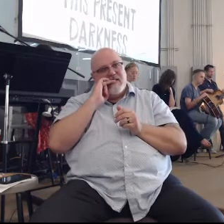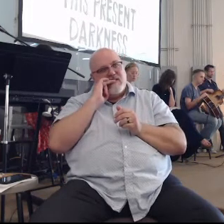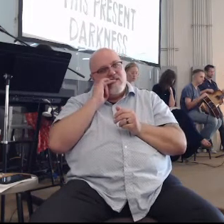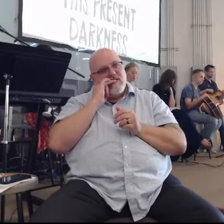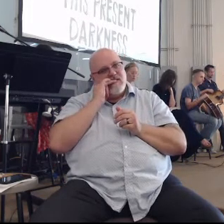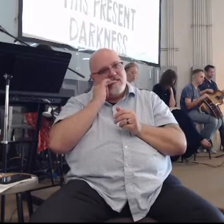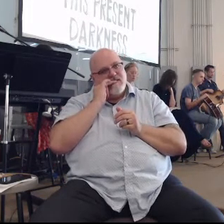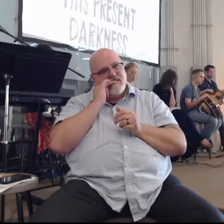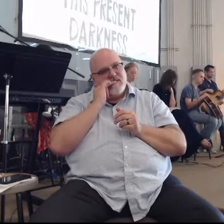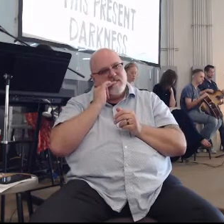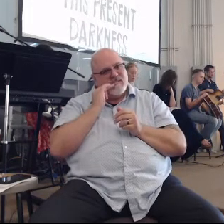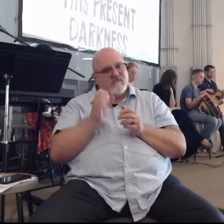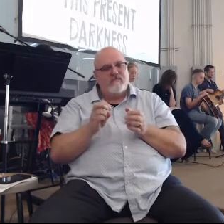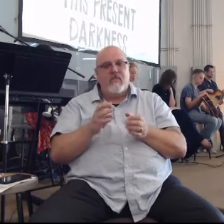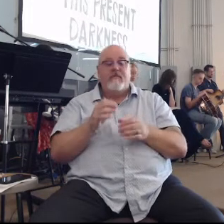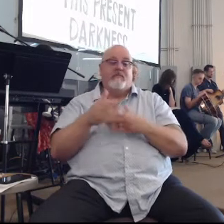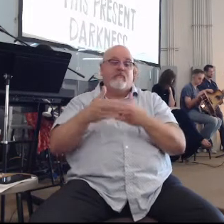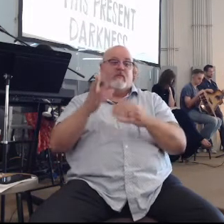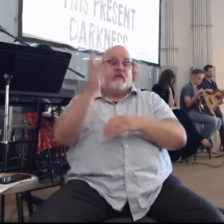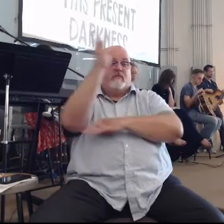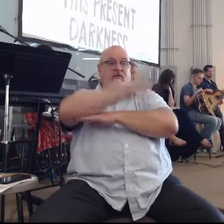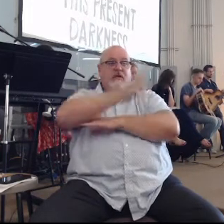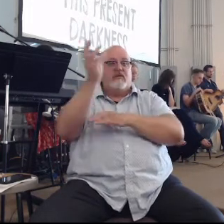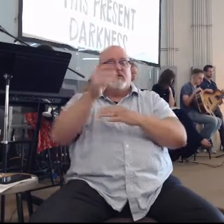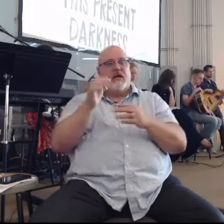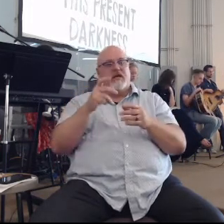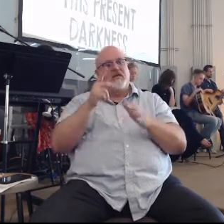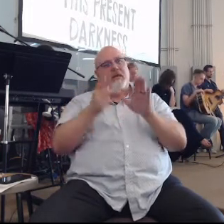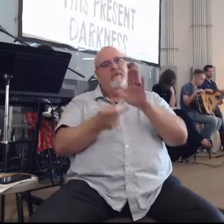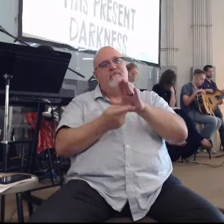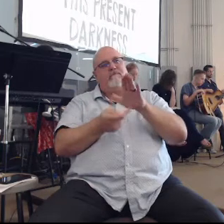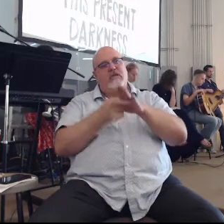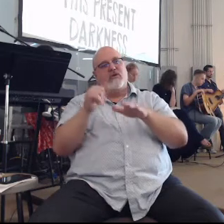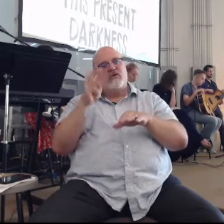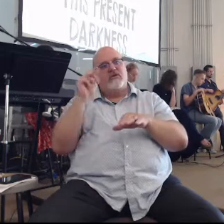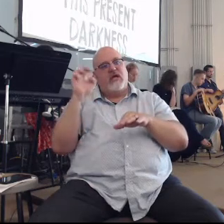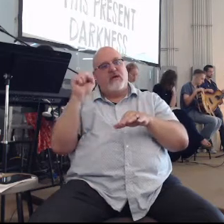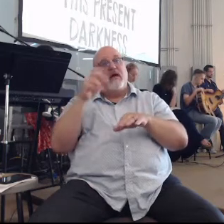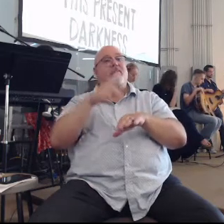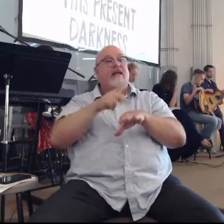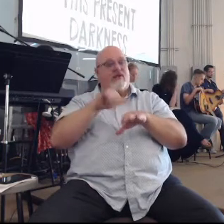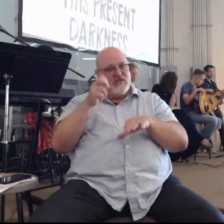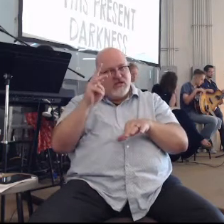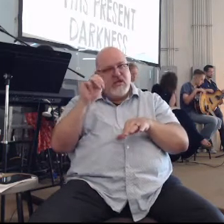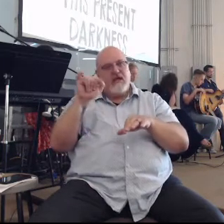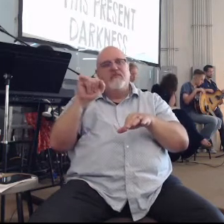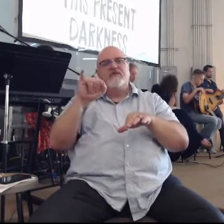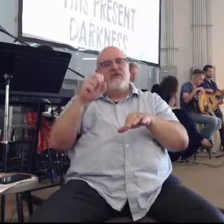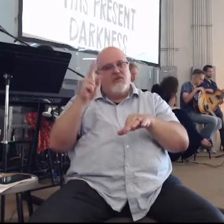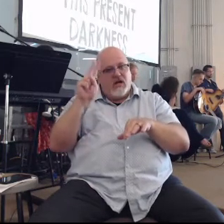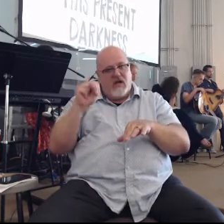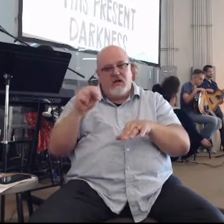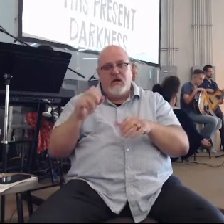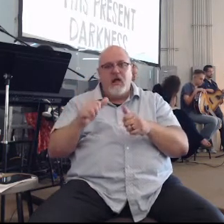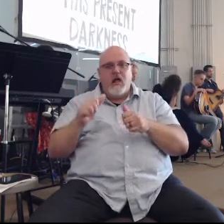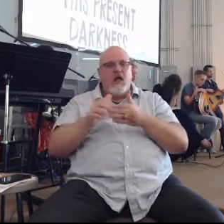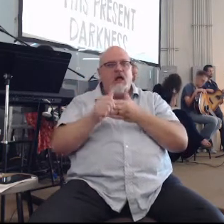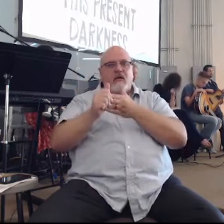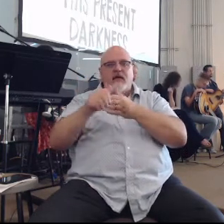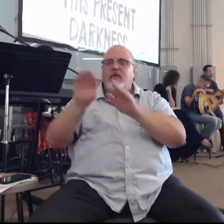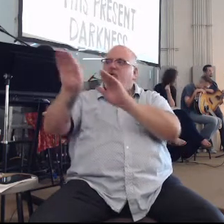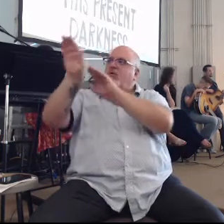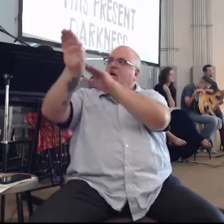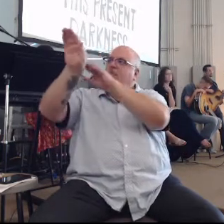After six days, Jesus took with him Peter, James, and John, the brother of James, and led them up to a high mountain by